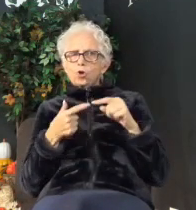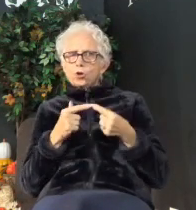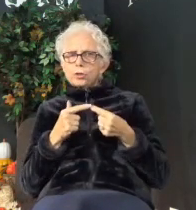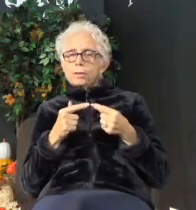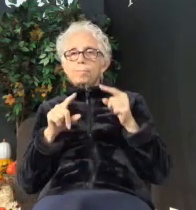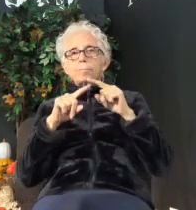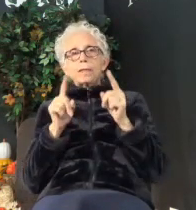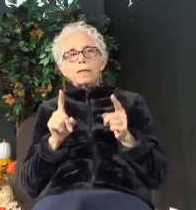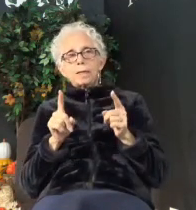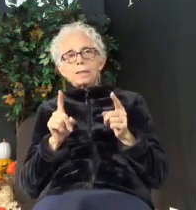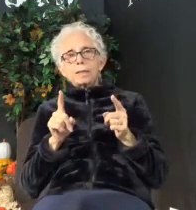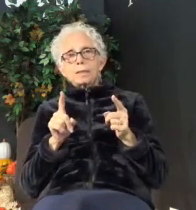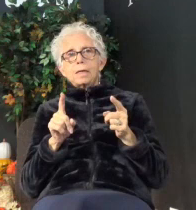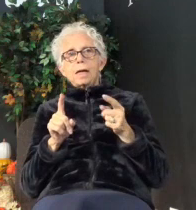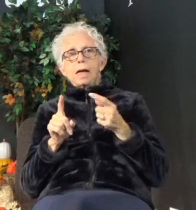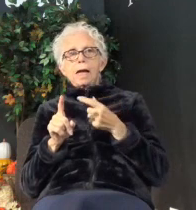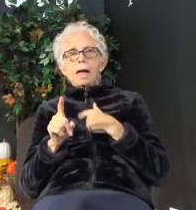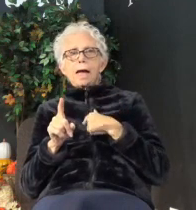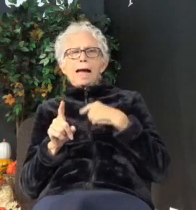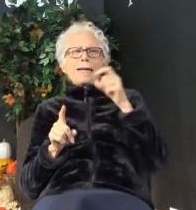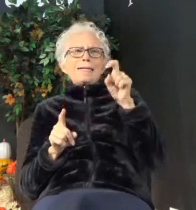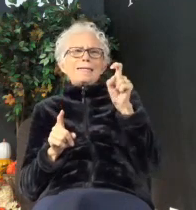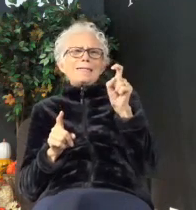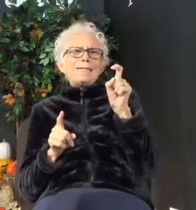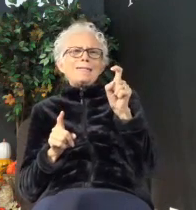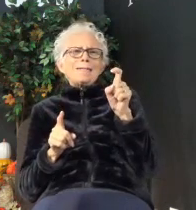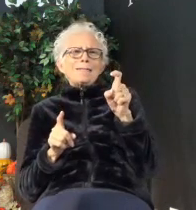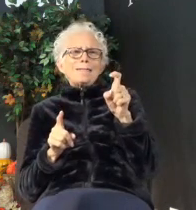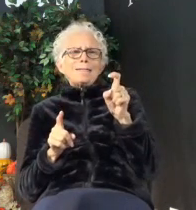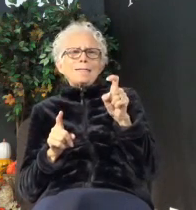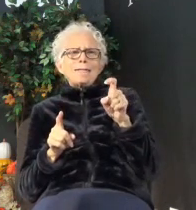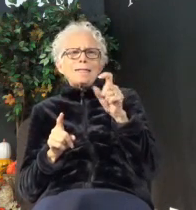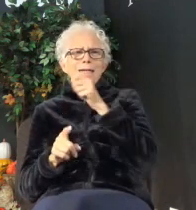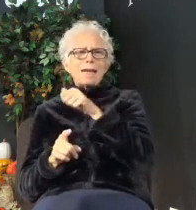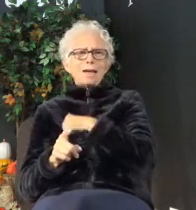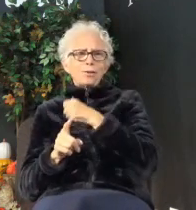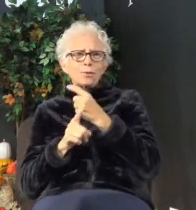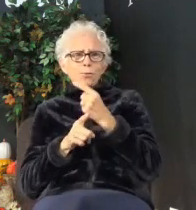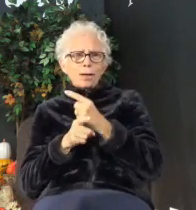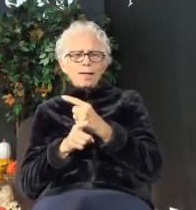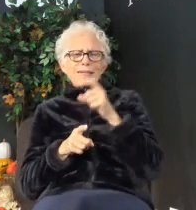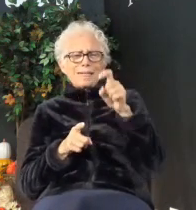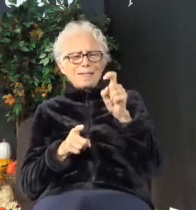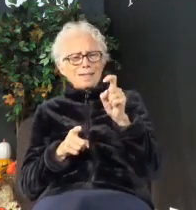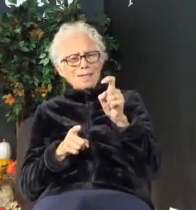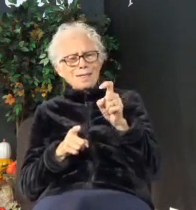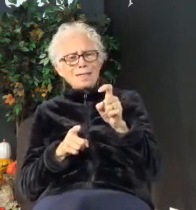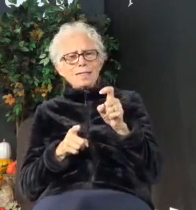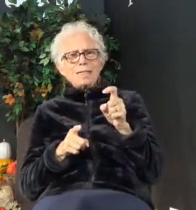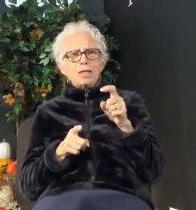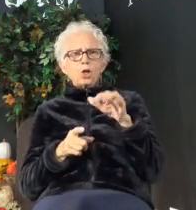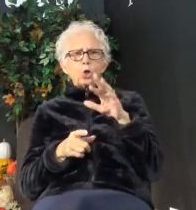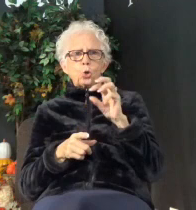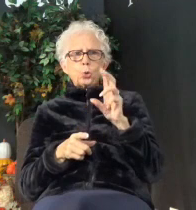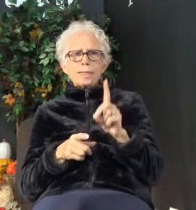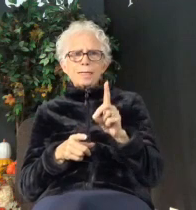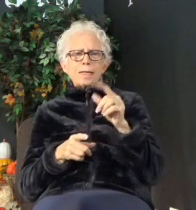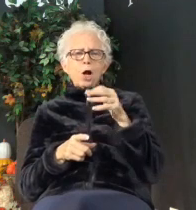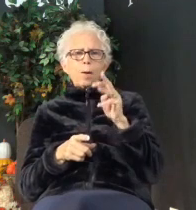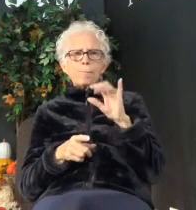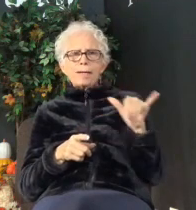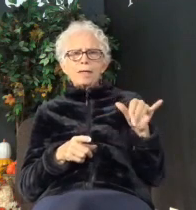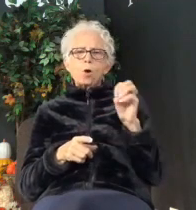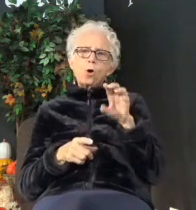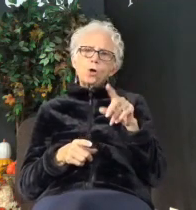But I just need an attitude, right? I just need it. Greed, harmony, or should we